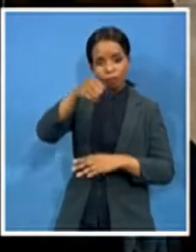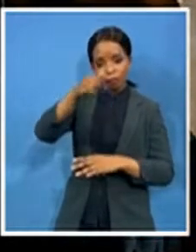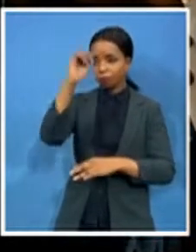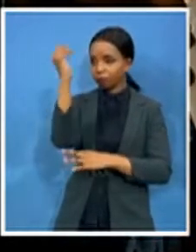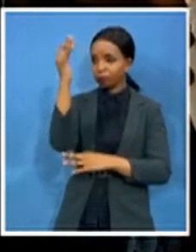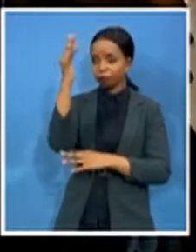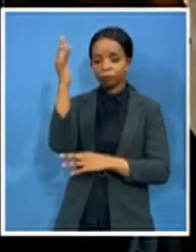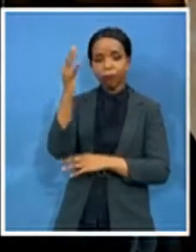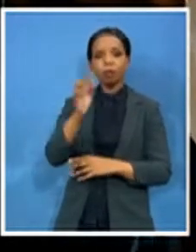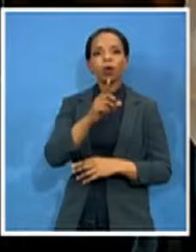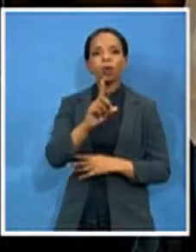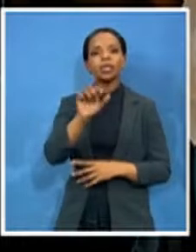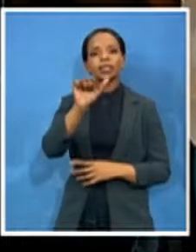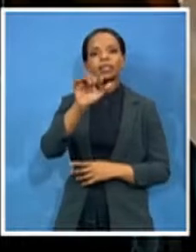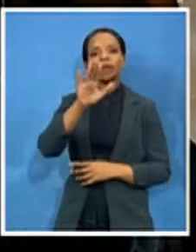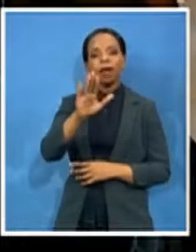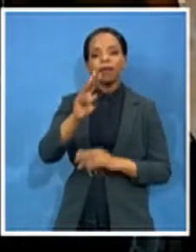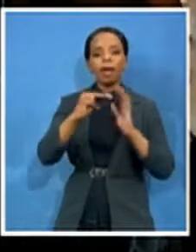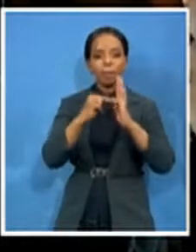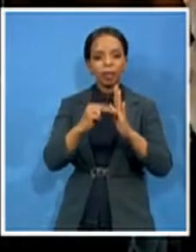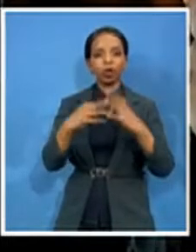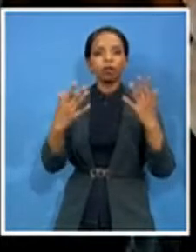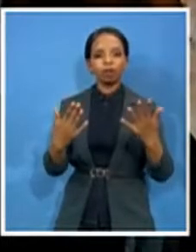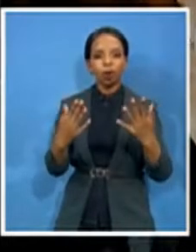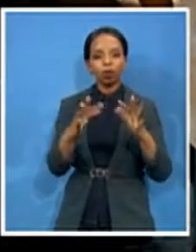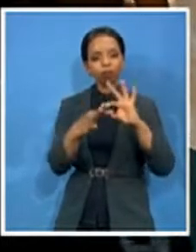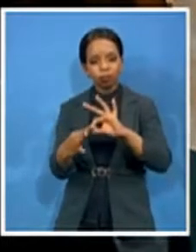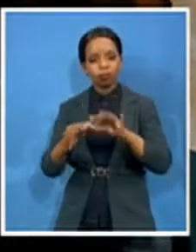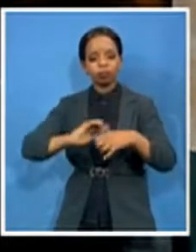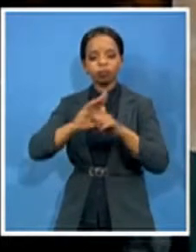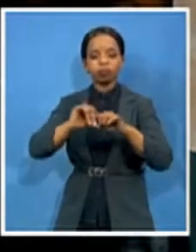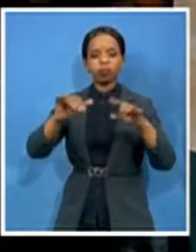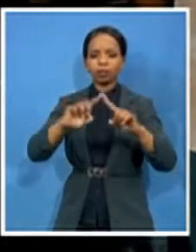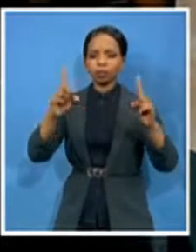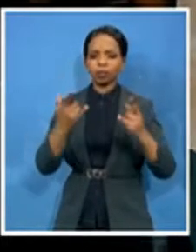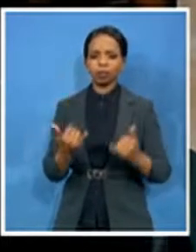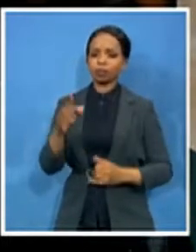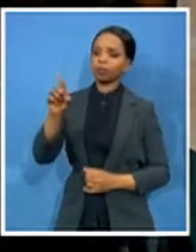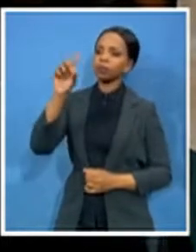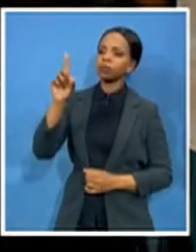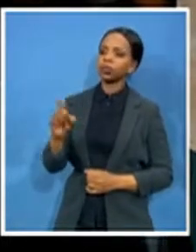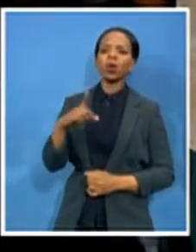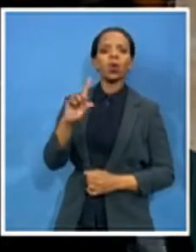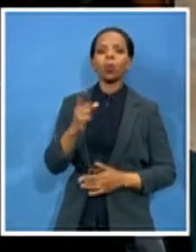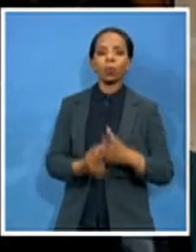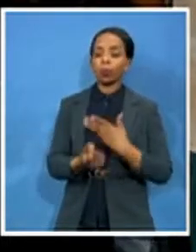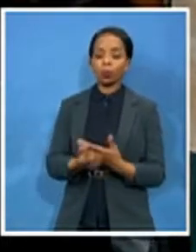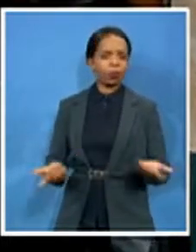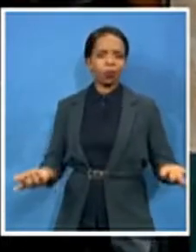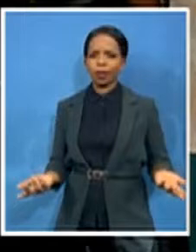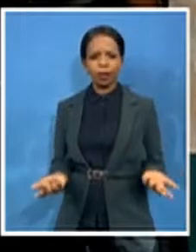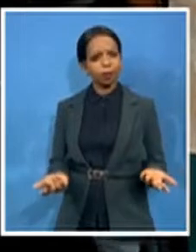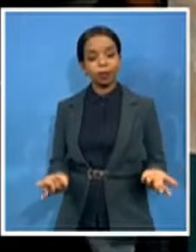rents now the question is what happened why at this moment the provincial department employees are still